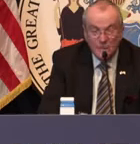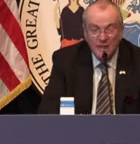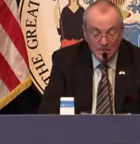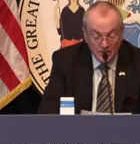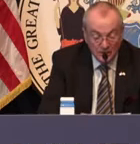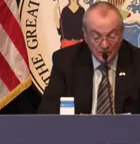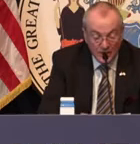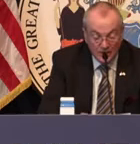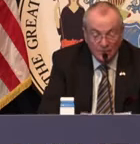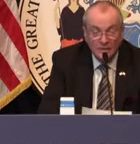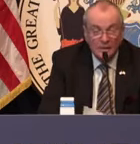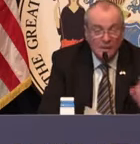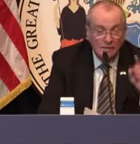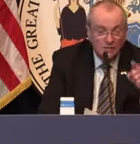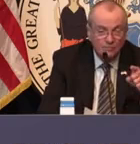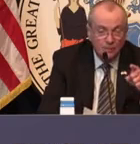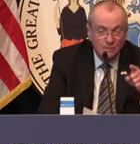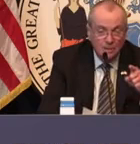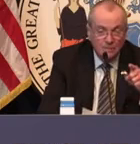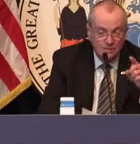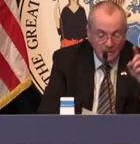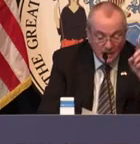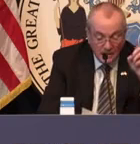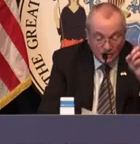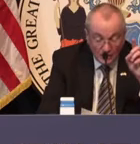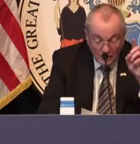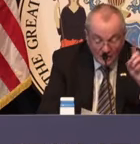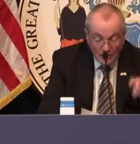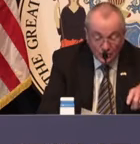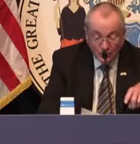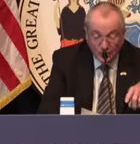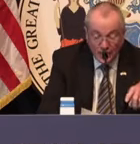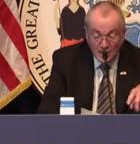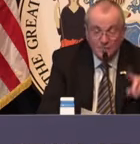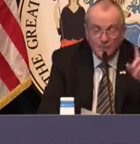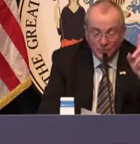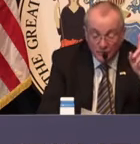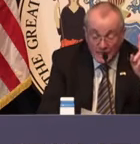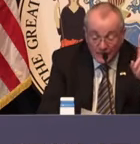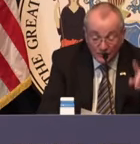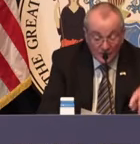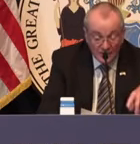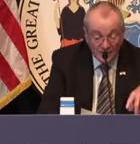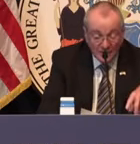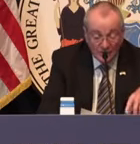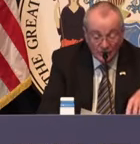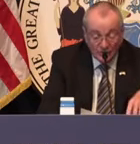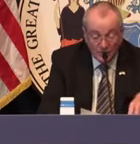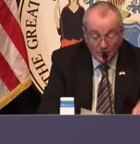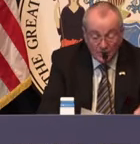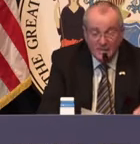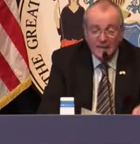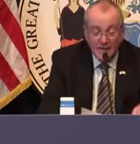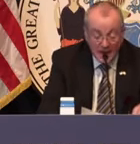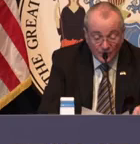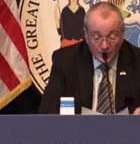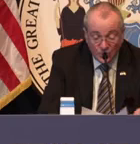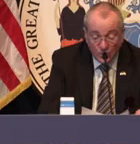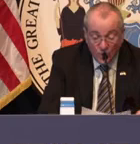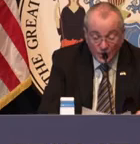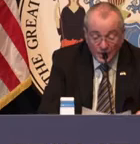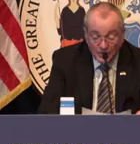over the past several days. Let's put them up here. You see the metrics in our hospitals are down significantly since their peak.